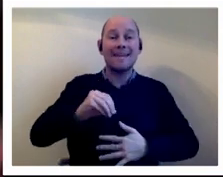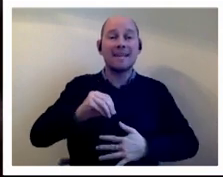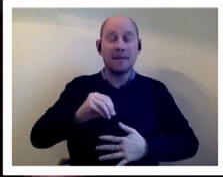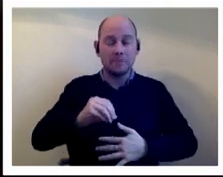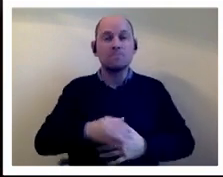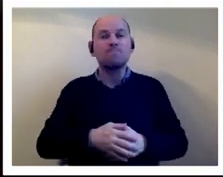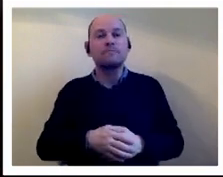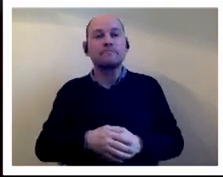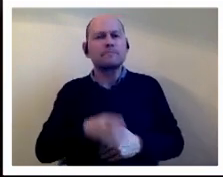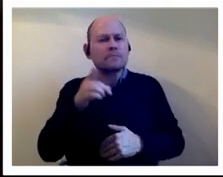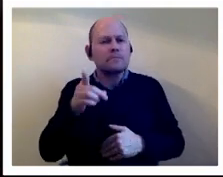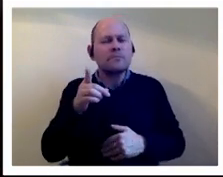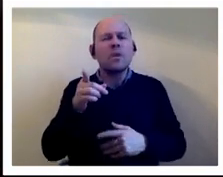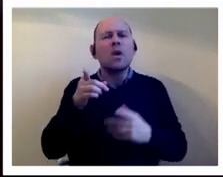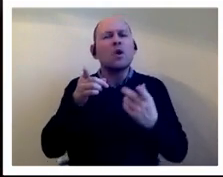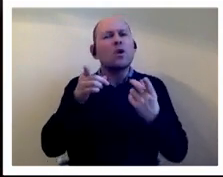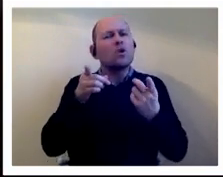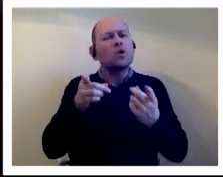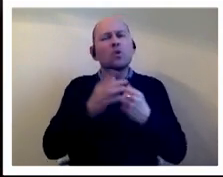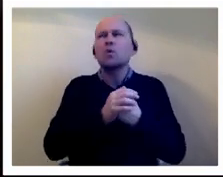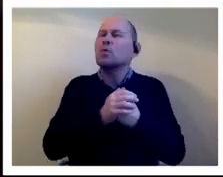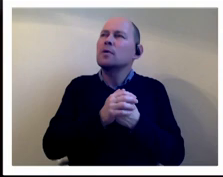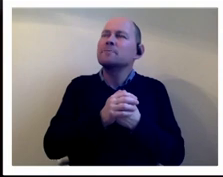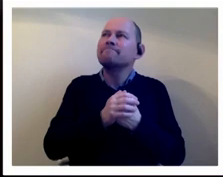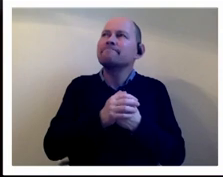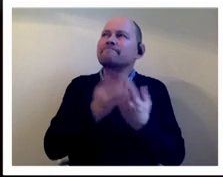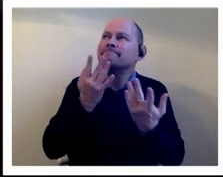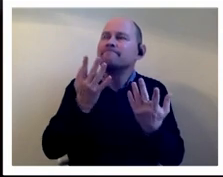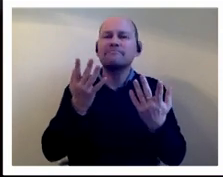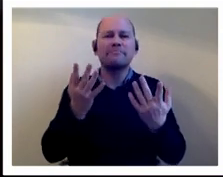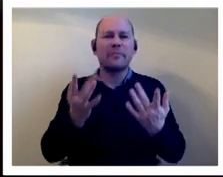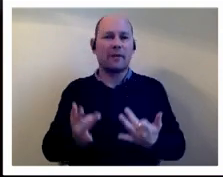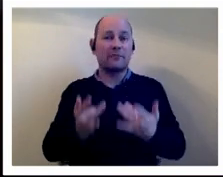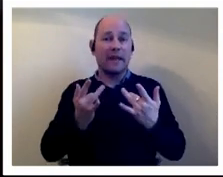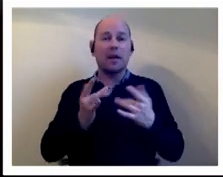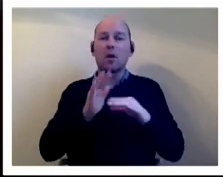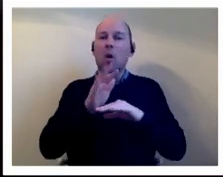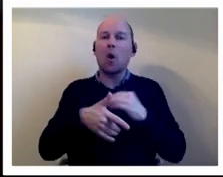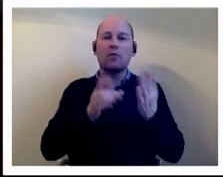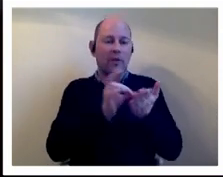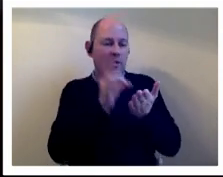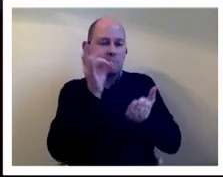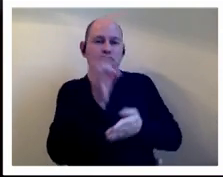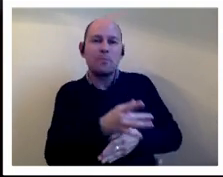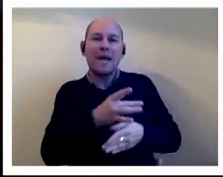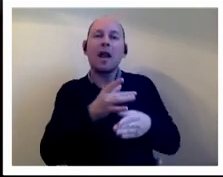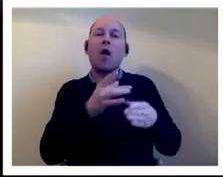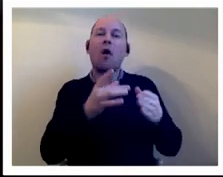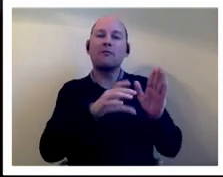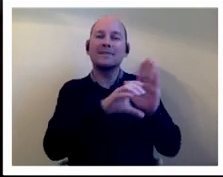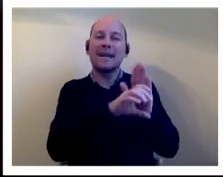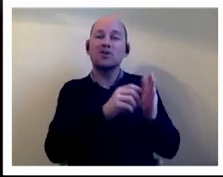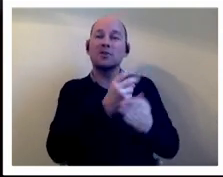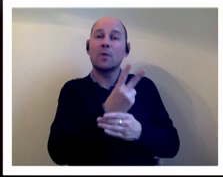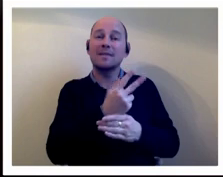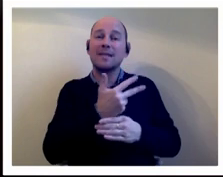what what do you make of um the fact that the repeal of section 28 just went so under the radar do you think